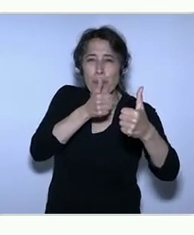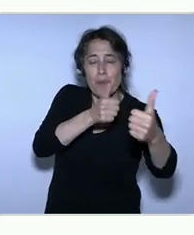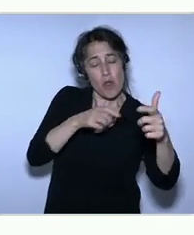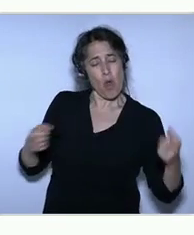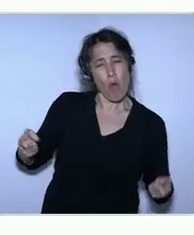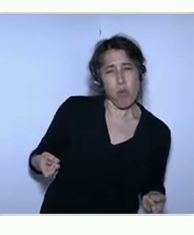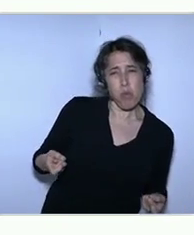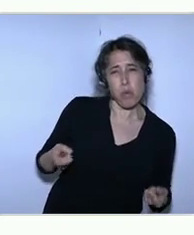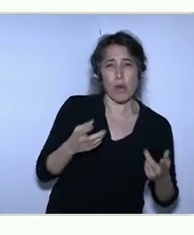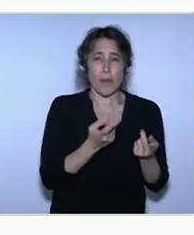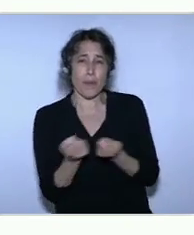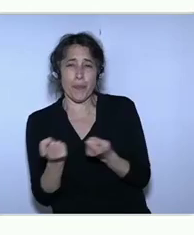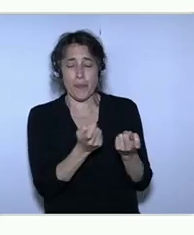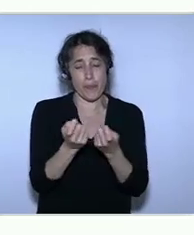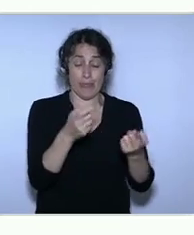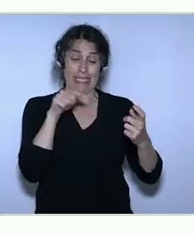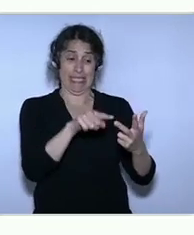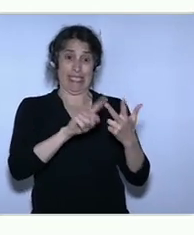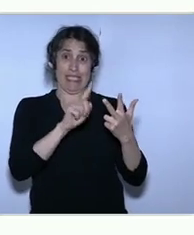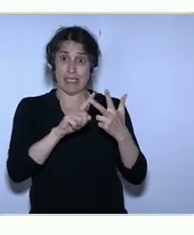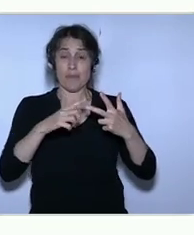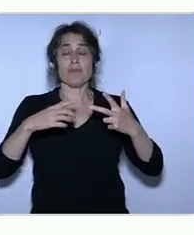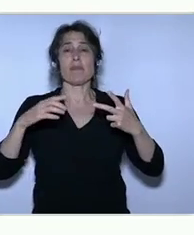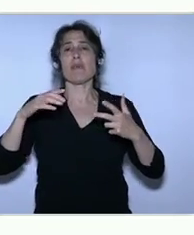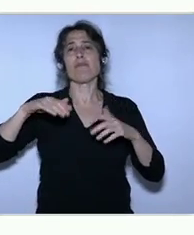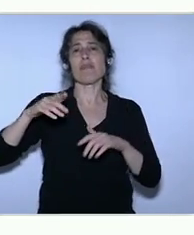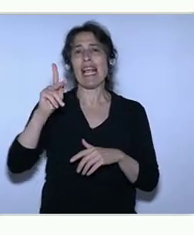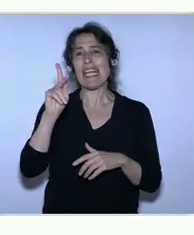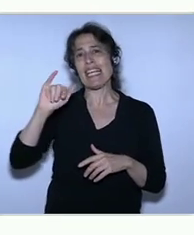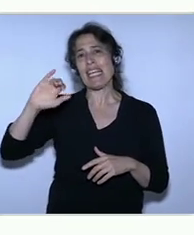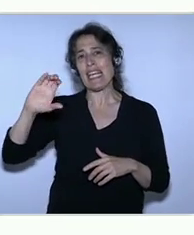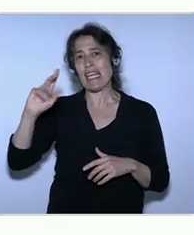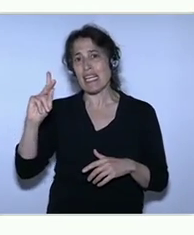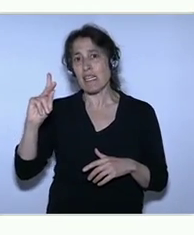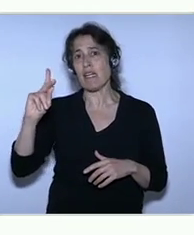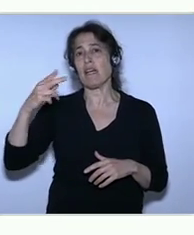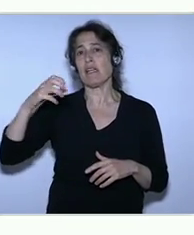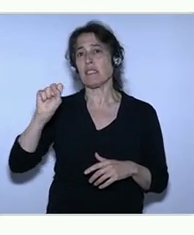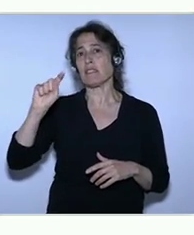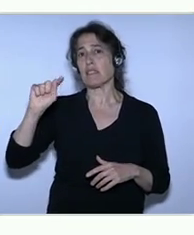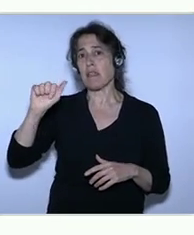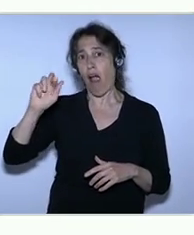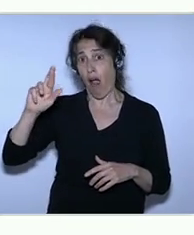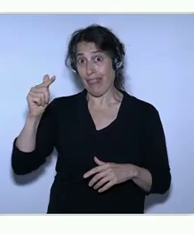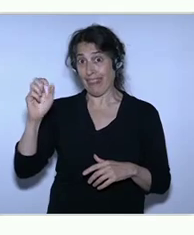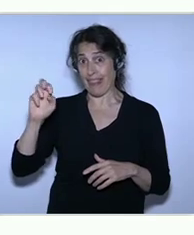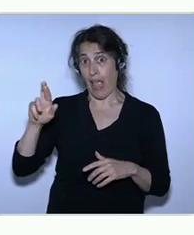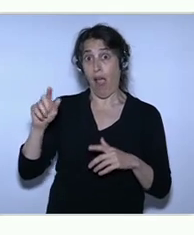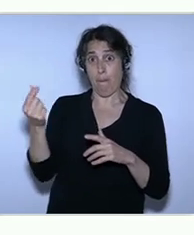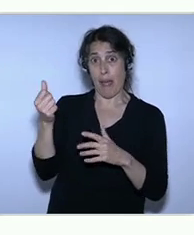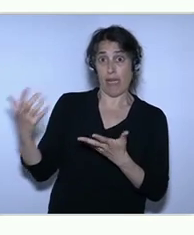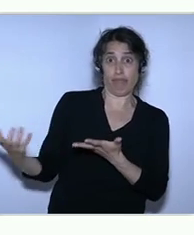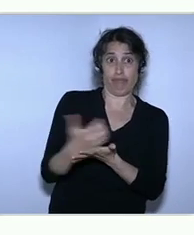company raised $1.3 million on Kickstarter, more venture money since then, and is building this amazing product